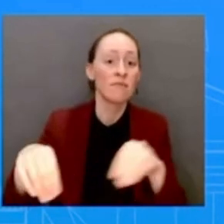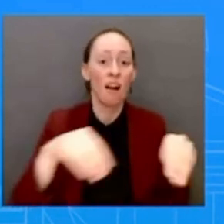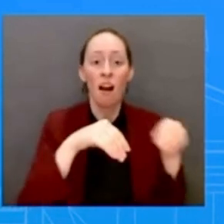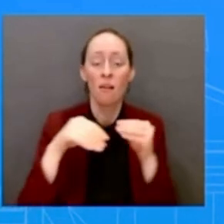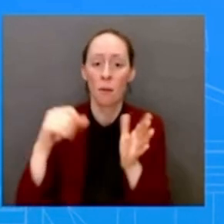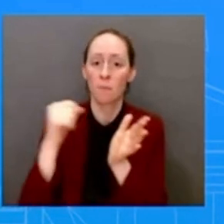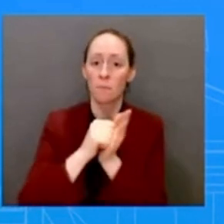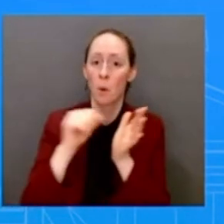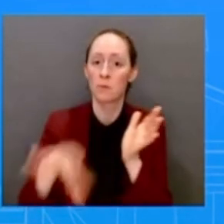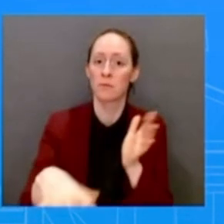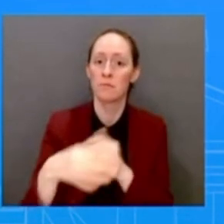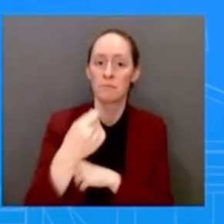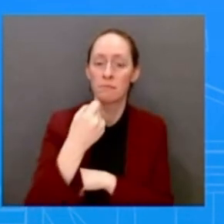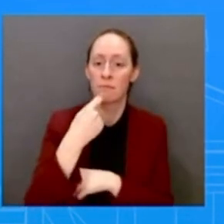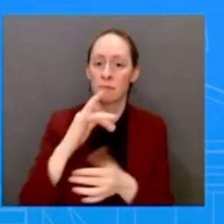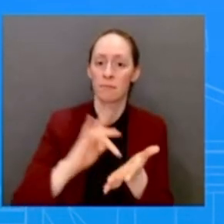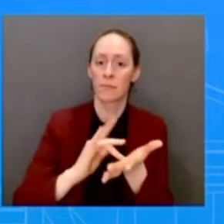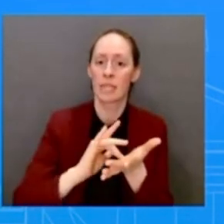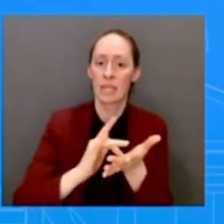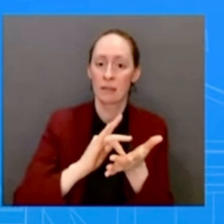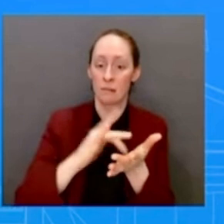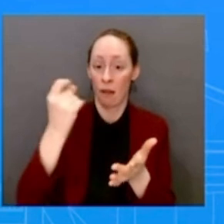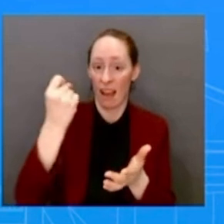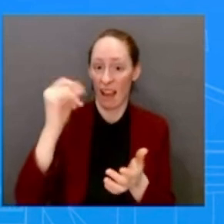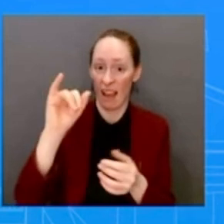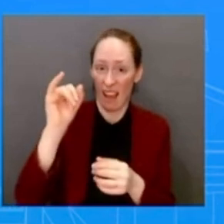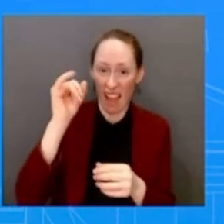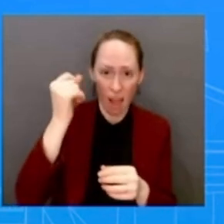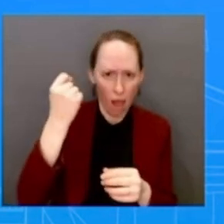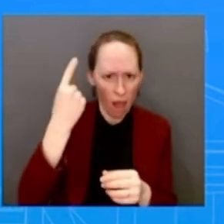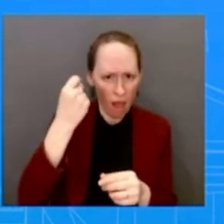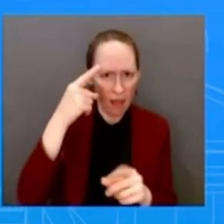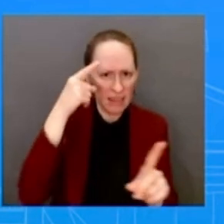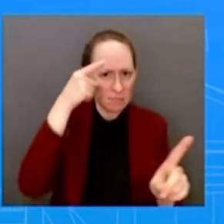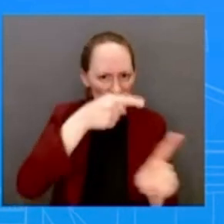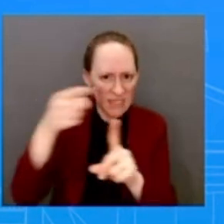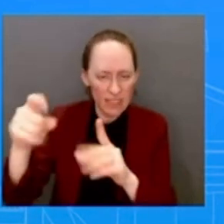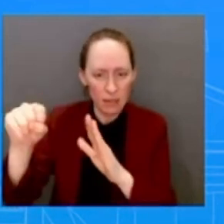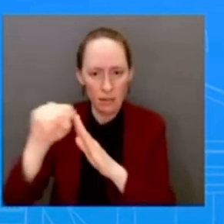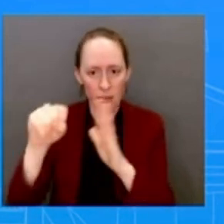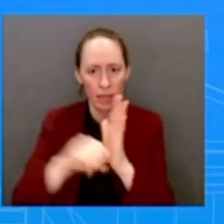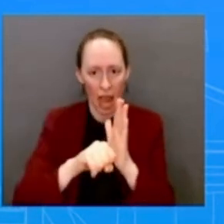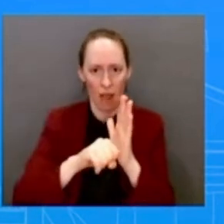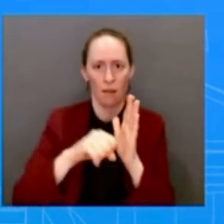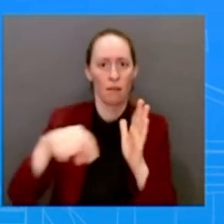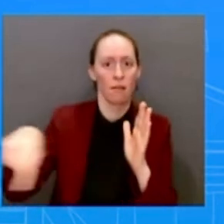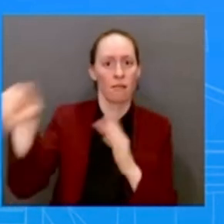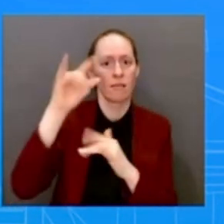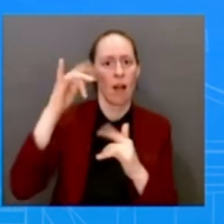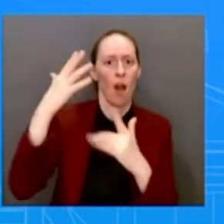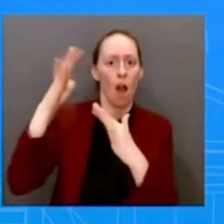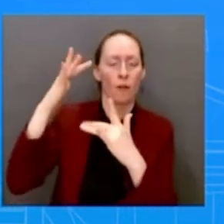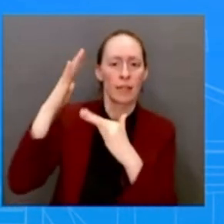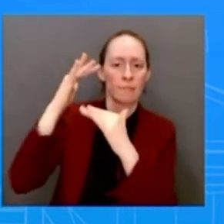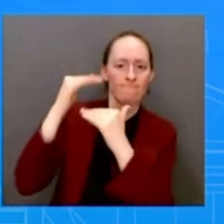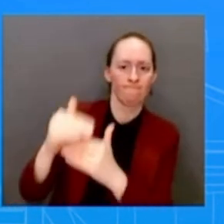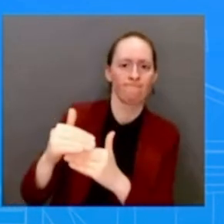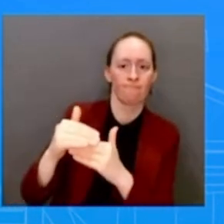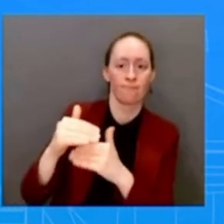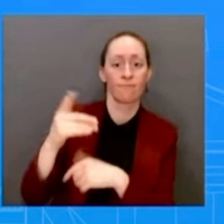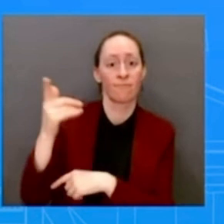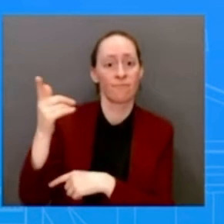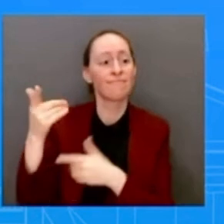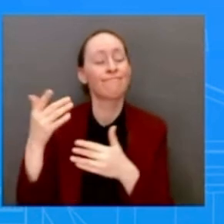asleep? Yeah, have a statement here that I want to read out to all of you. So elected officials targeting pharmacies and their ability to